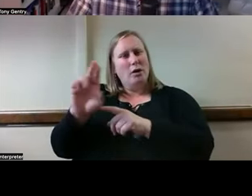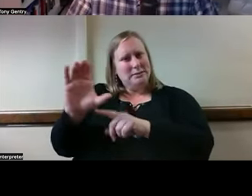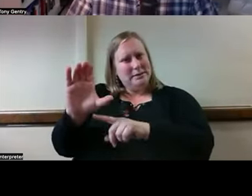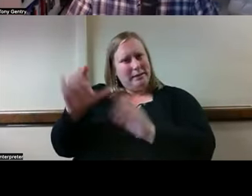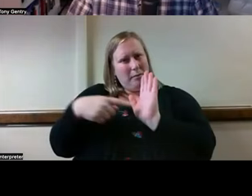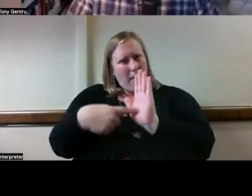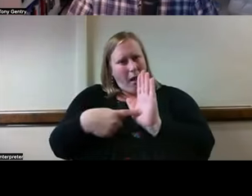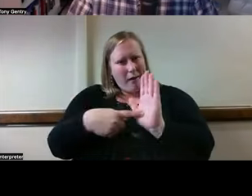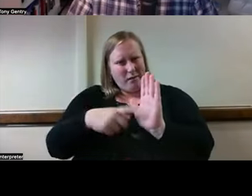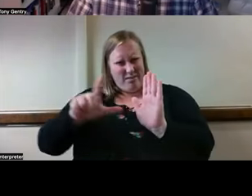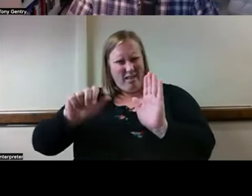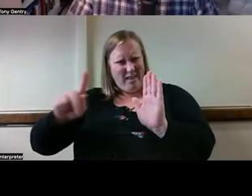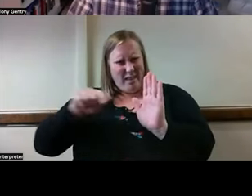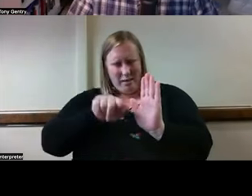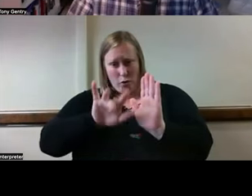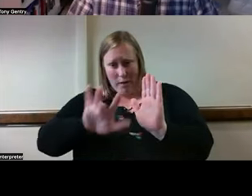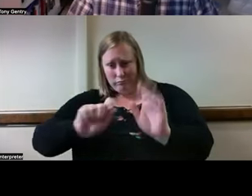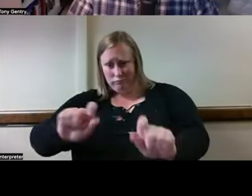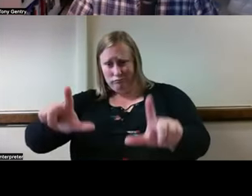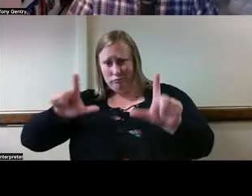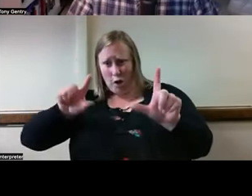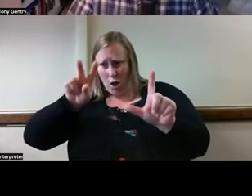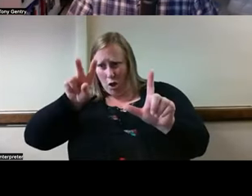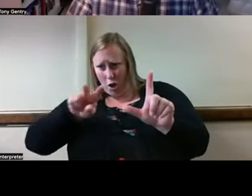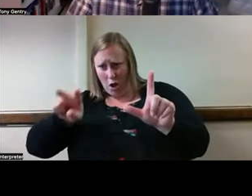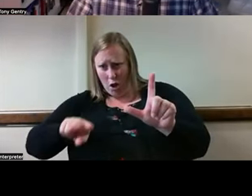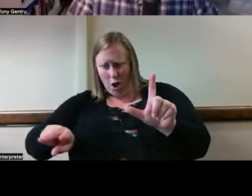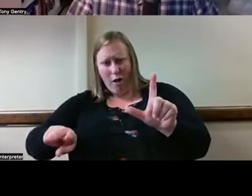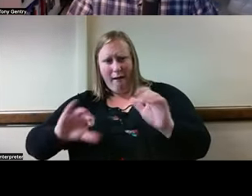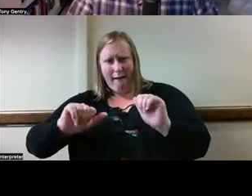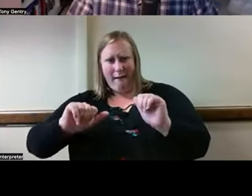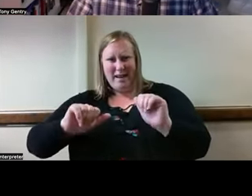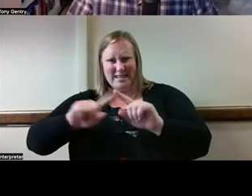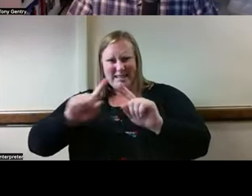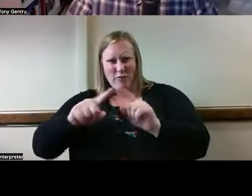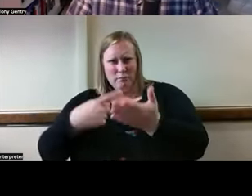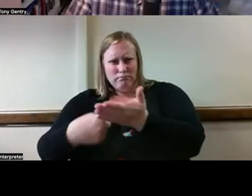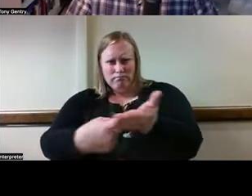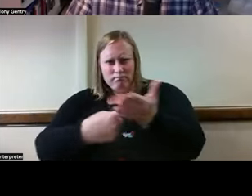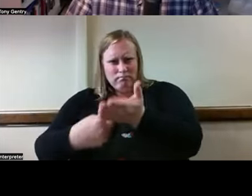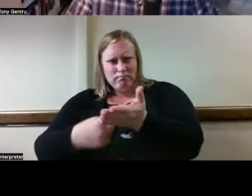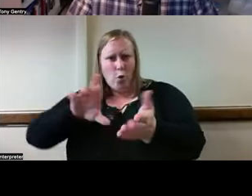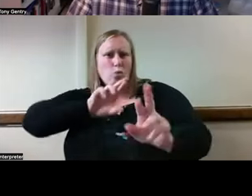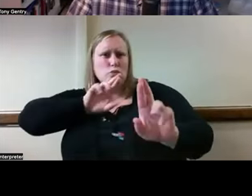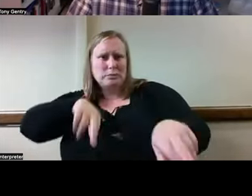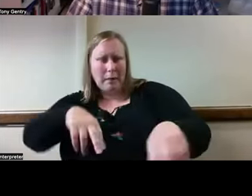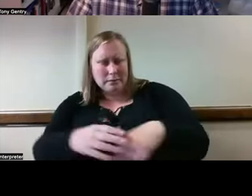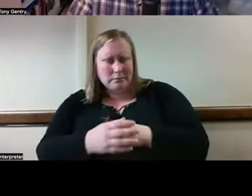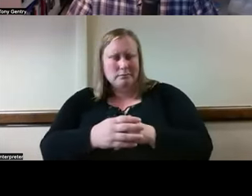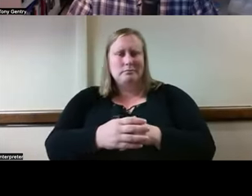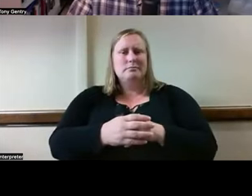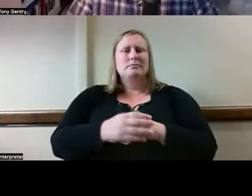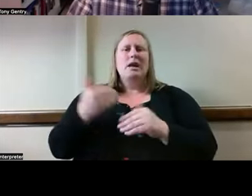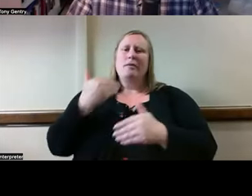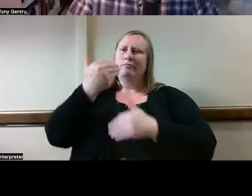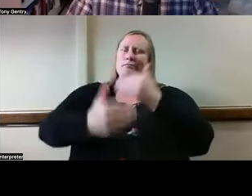again, I've given you a link to the website that discusses them at the bottom of this slide. There's a procedure that we all try